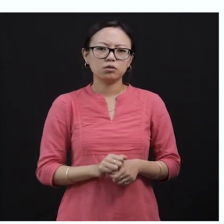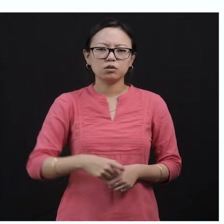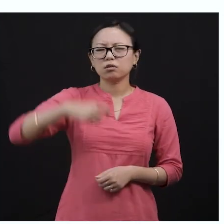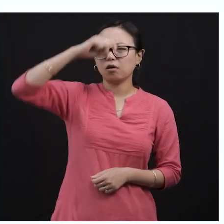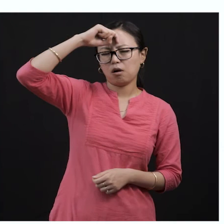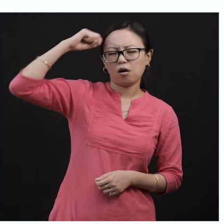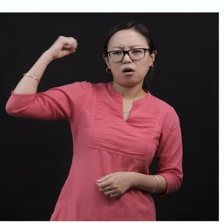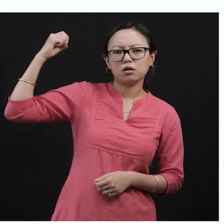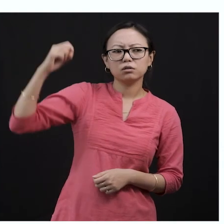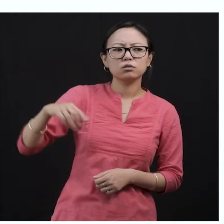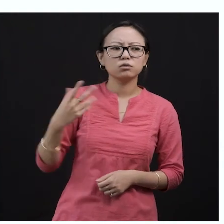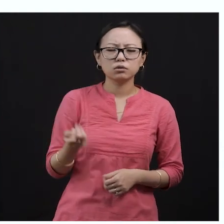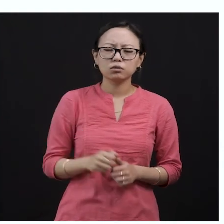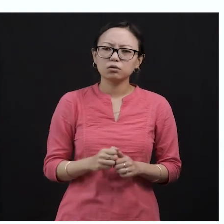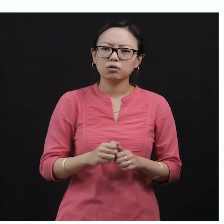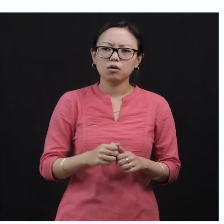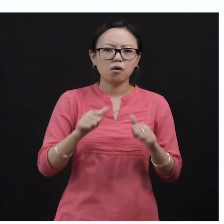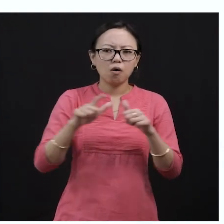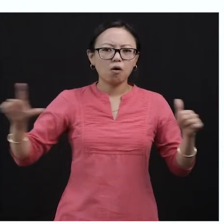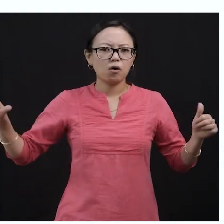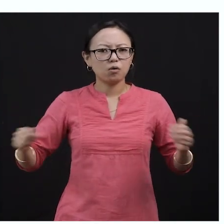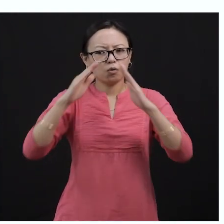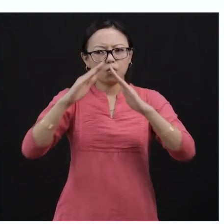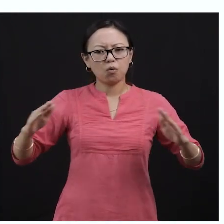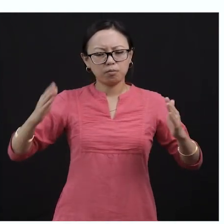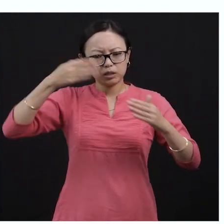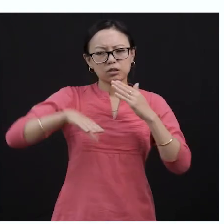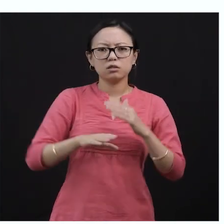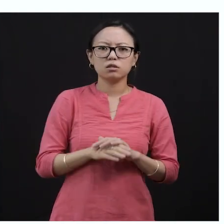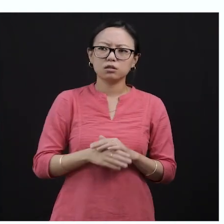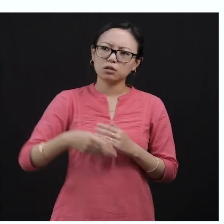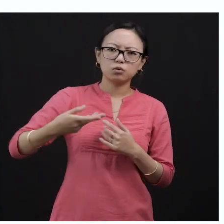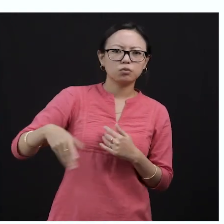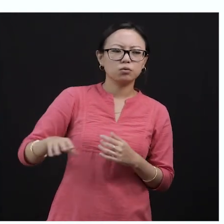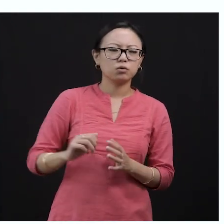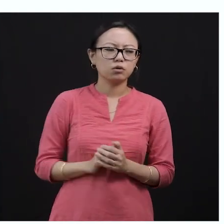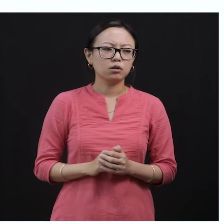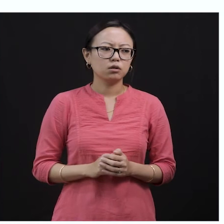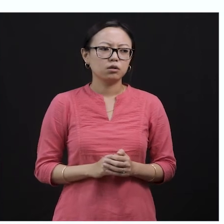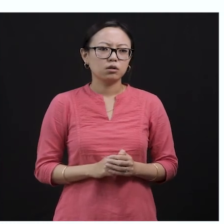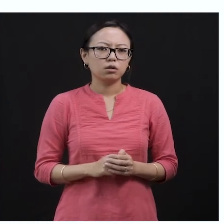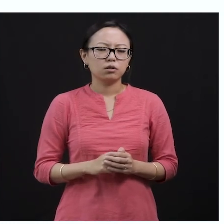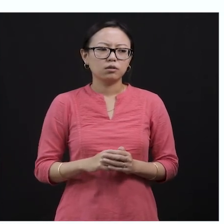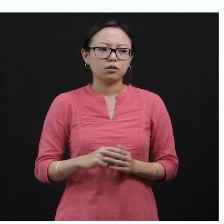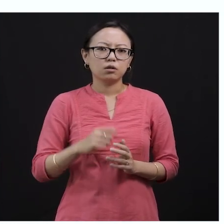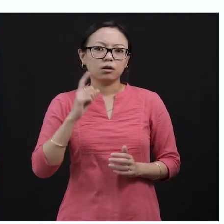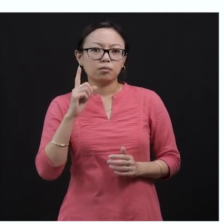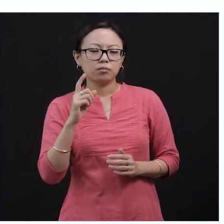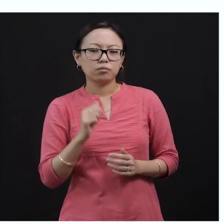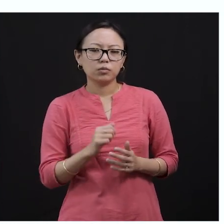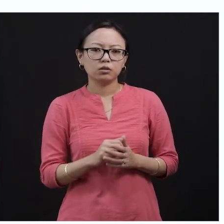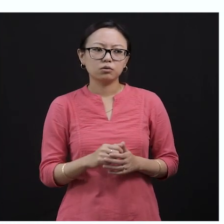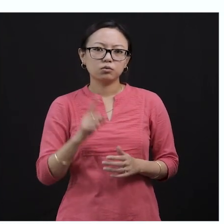work there, so he went home. Everyone went indoor, but two superb fighters, that means two very good fighters, came face to face.